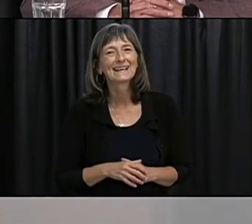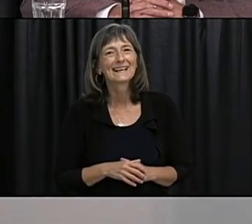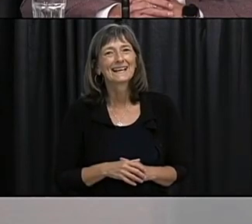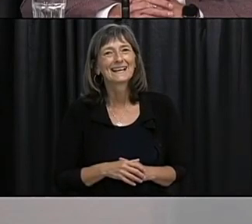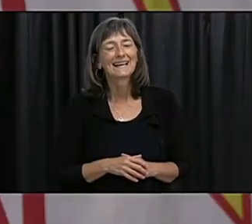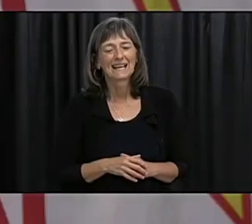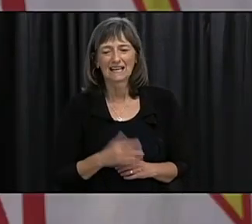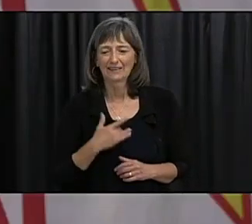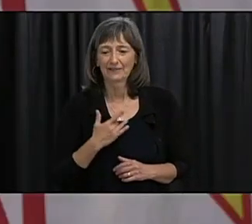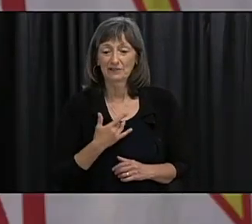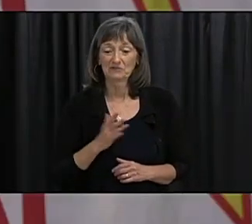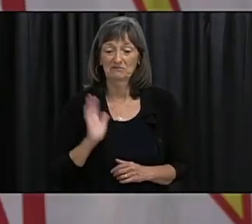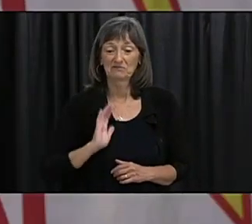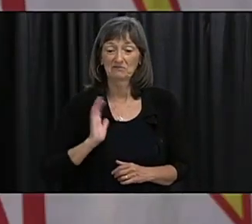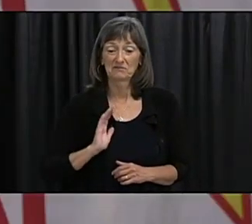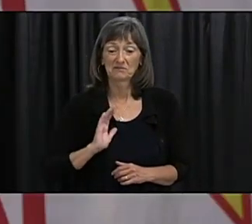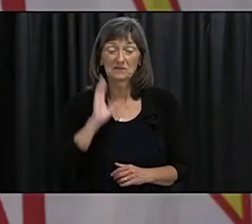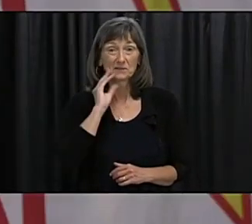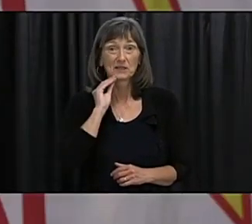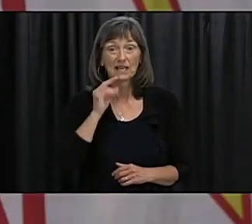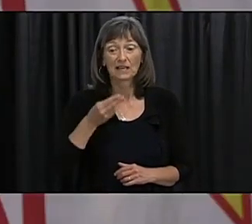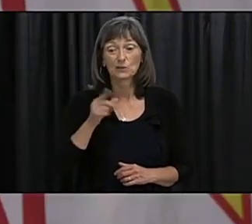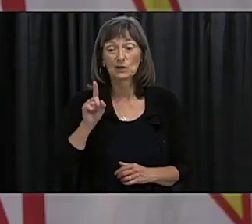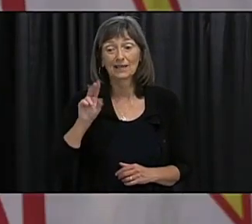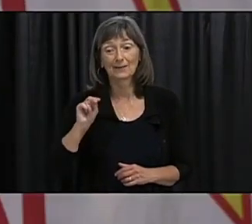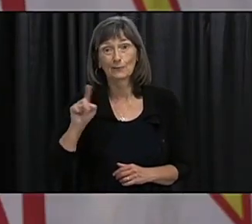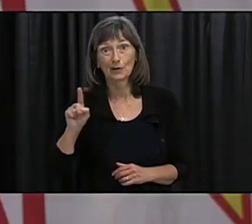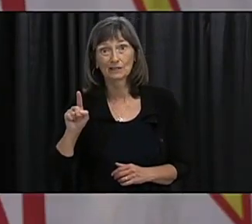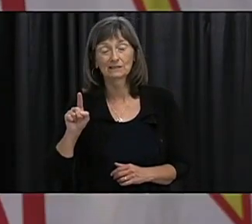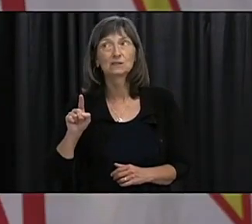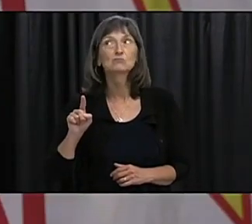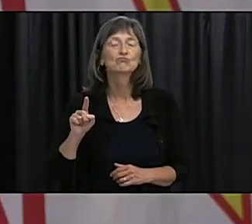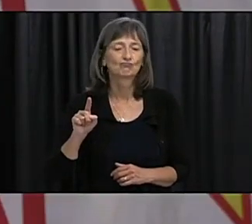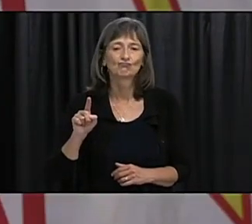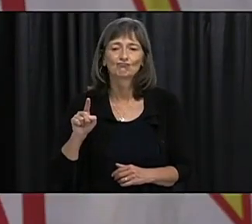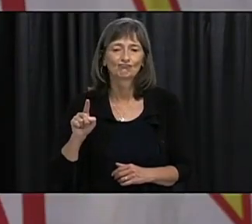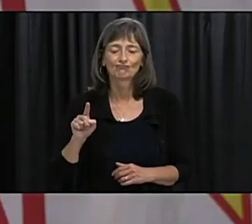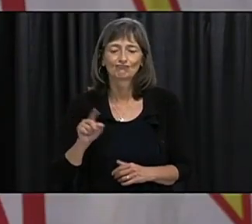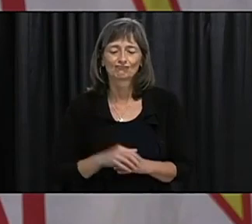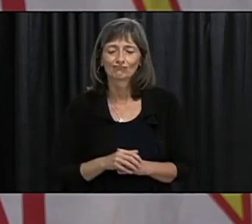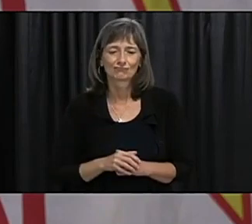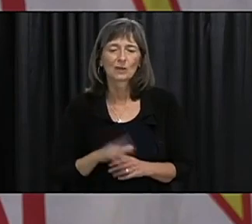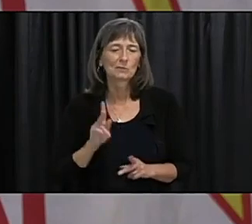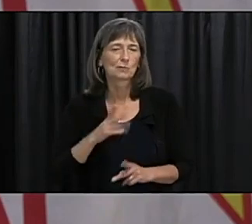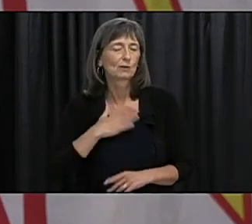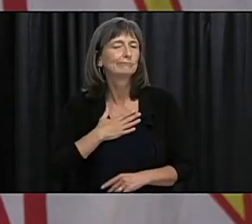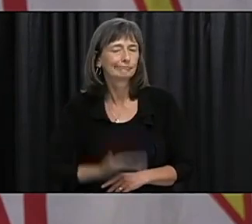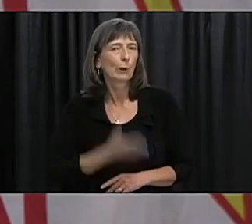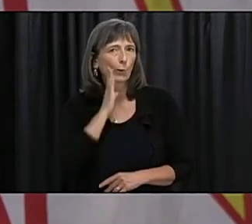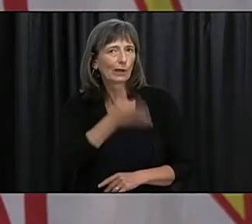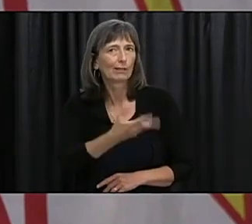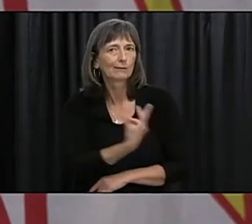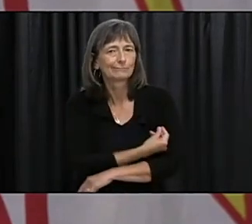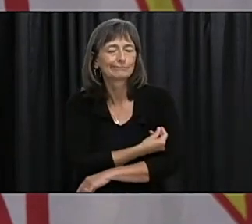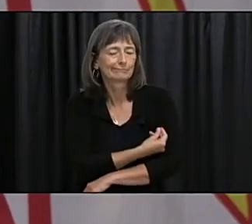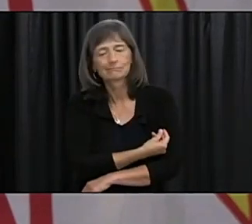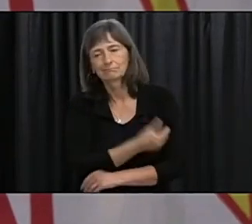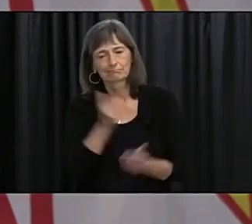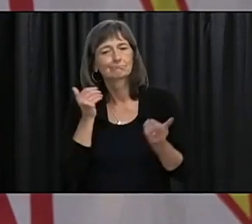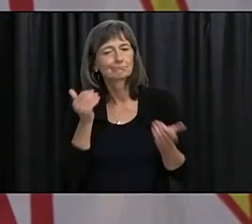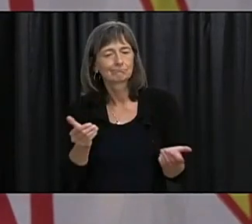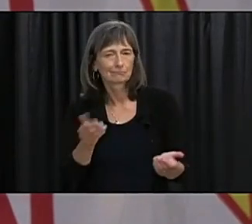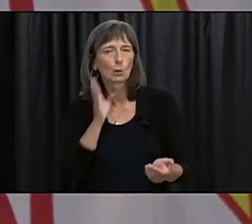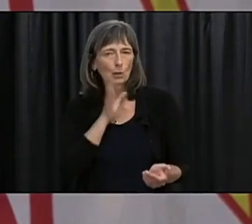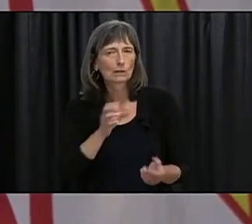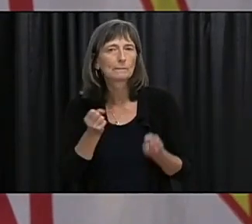we certainly our experience with H1N1 tells us that people are more than willing to consider vaccination